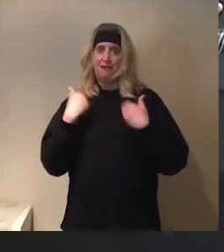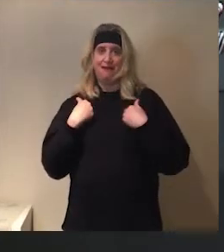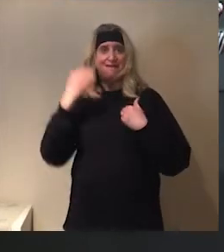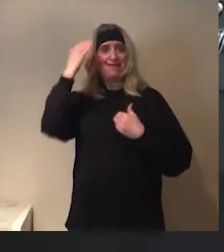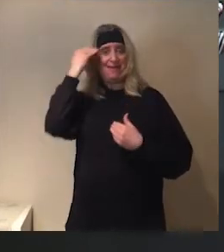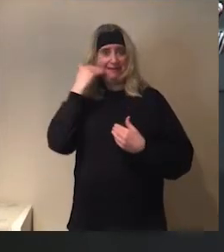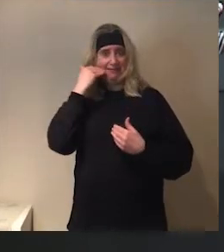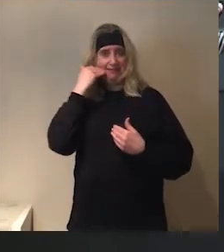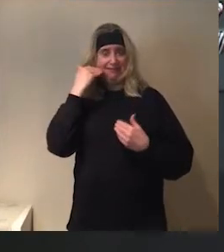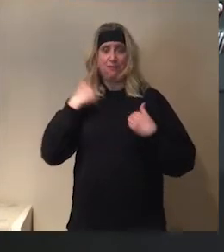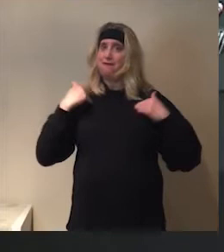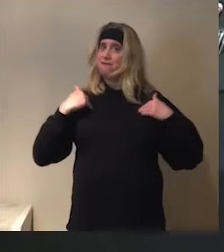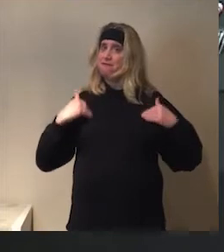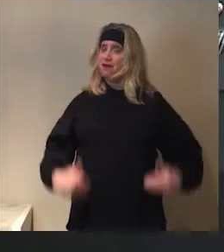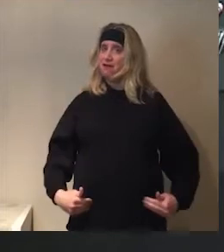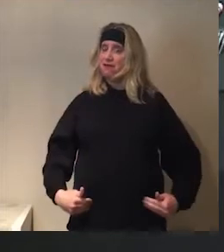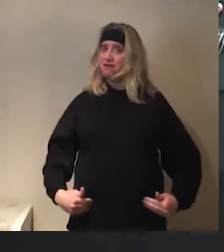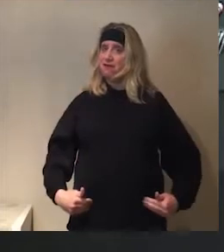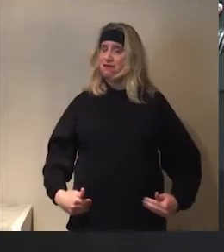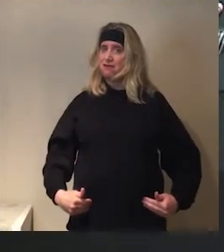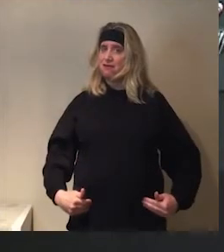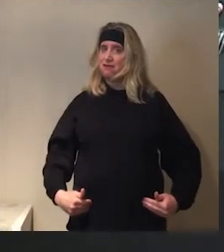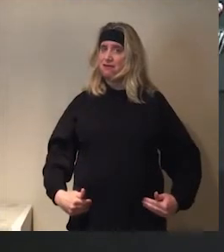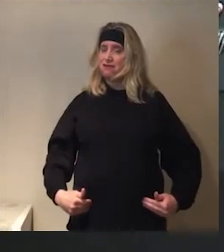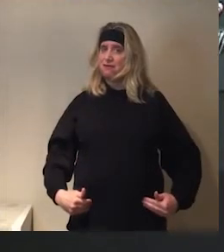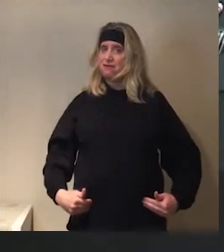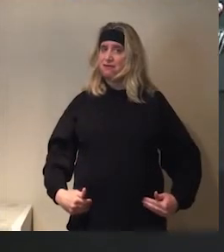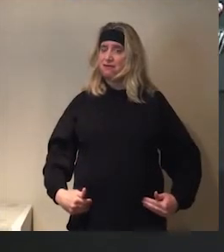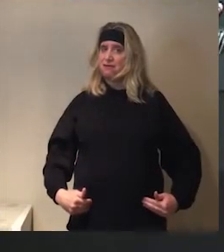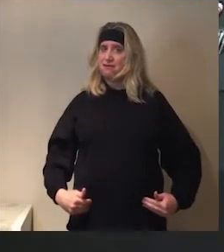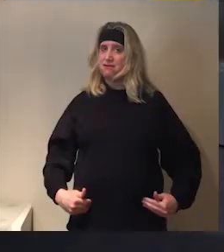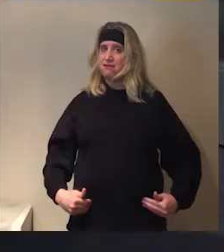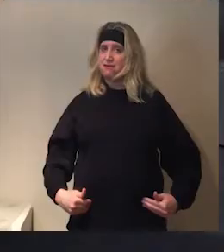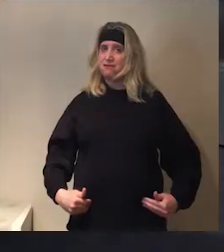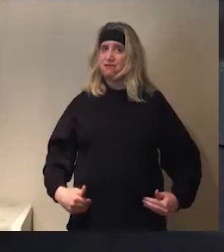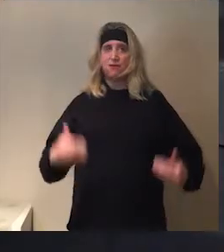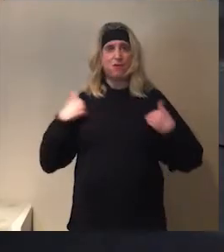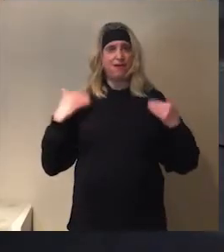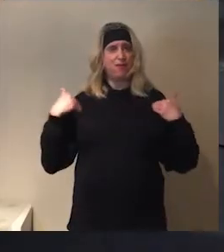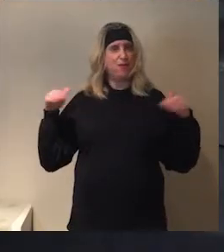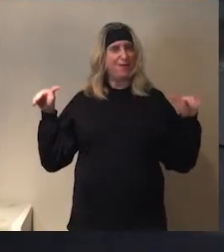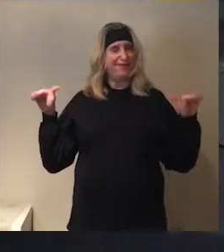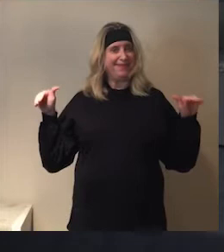the head. We have the body. We have, we have the wings.